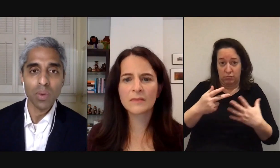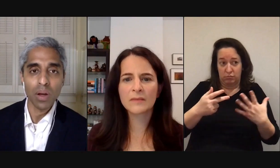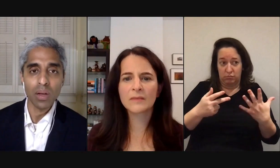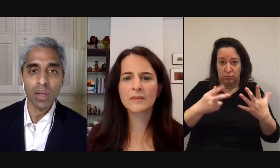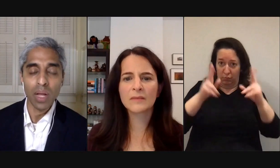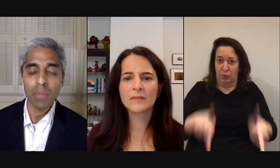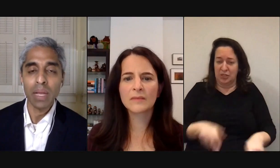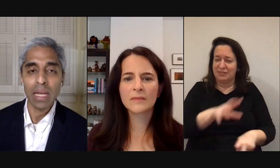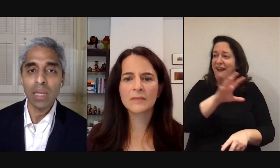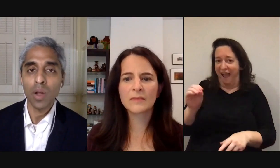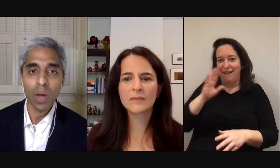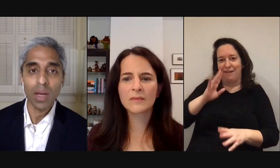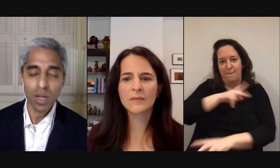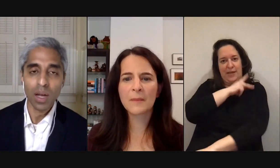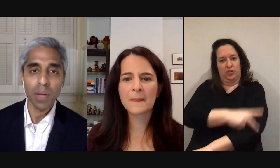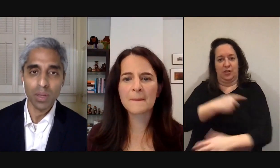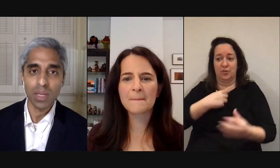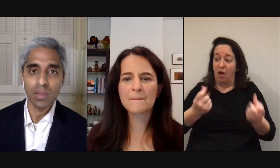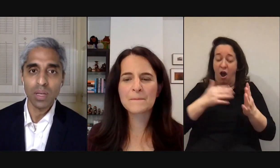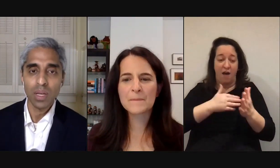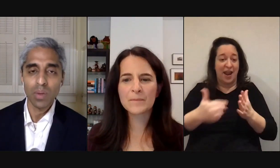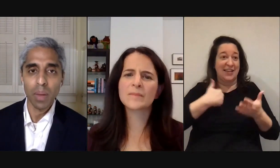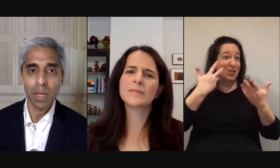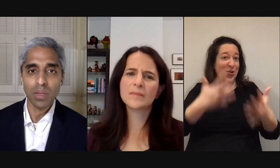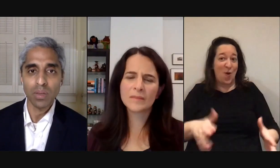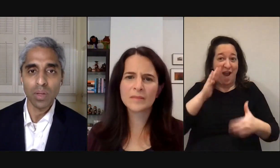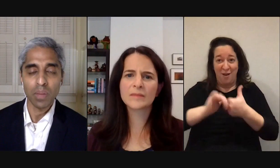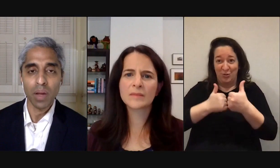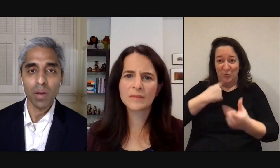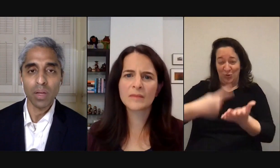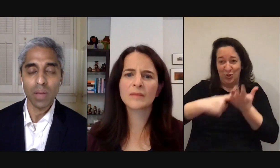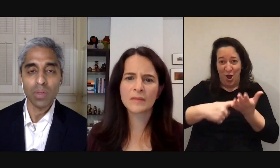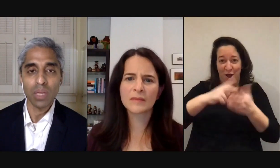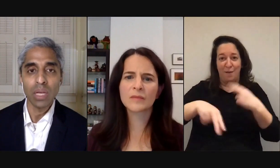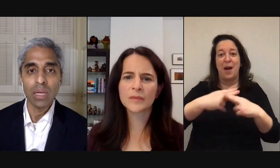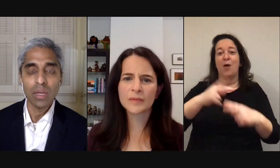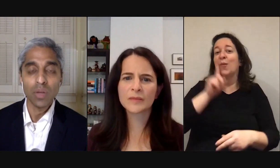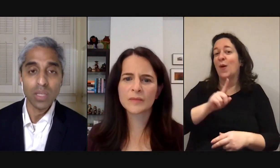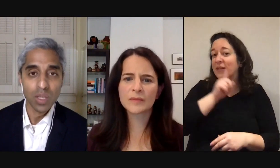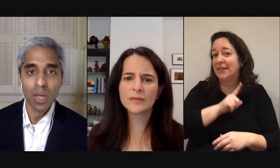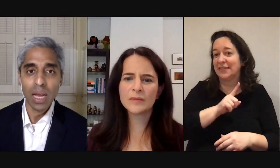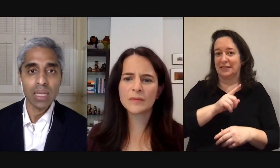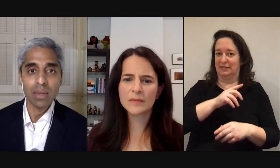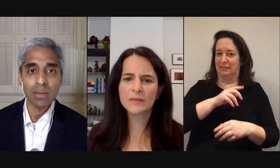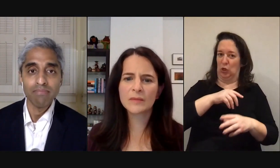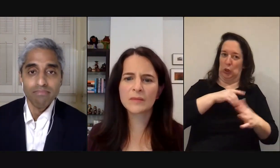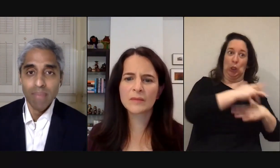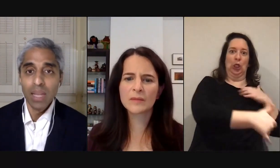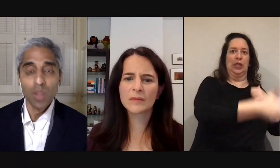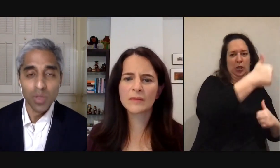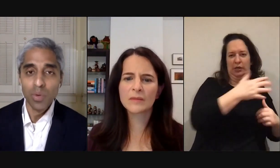times where you know i'll admit i didn't know how to talk about loneliness with my patients early in my career because i wasn't trained to do that i